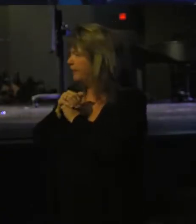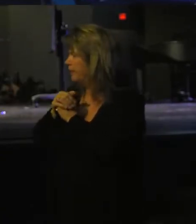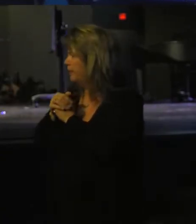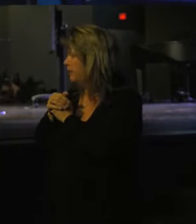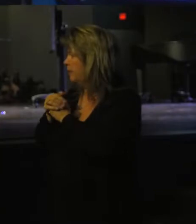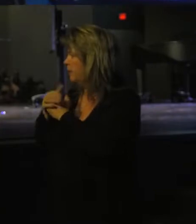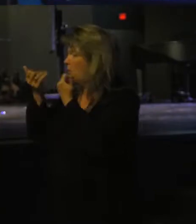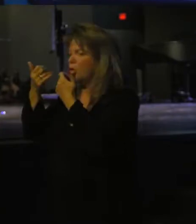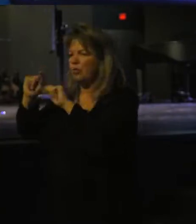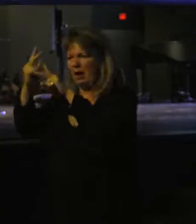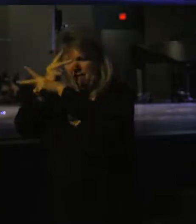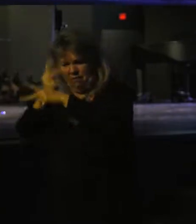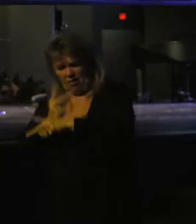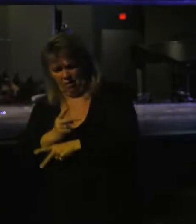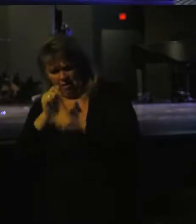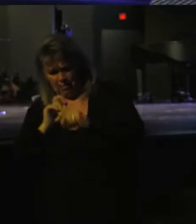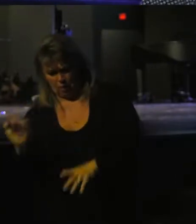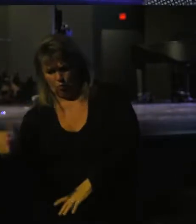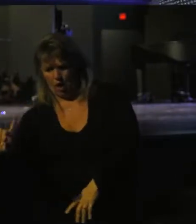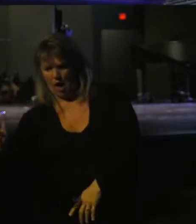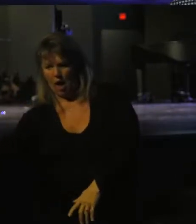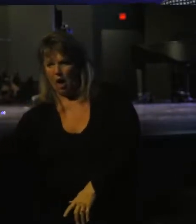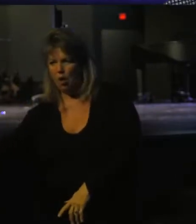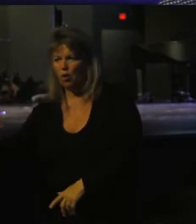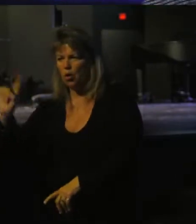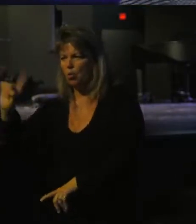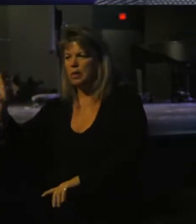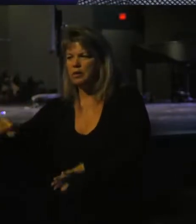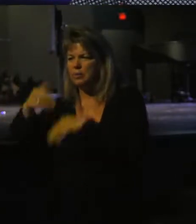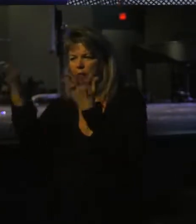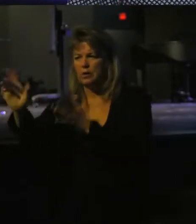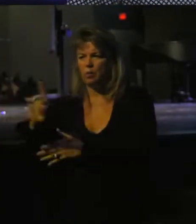We want to try to figure out where all the blessings at. Where's the provision?